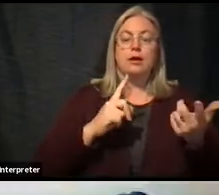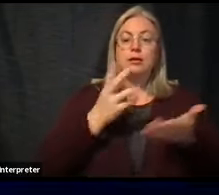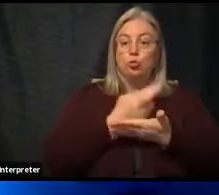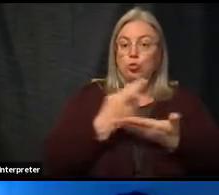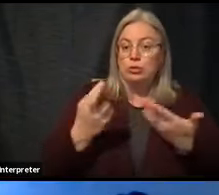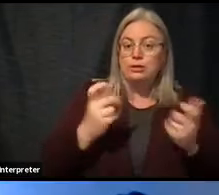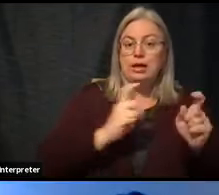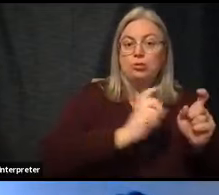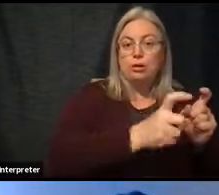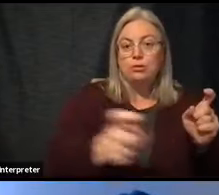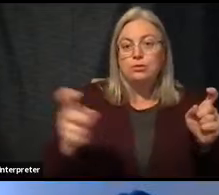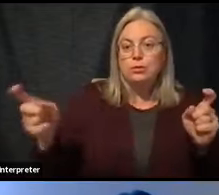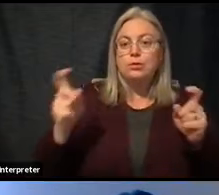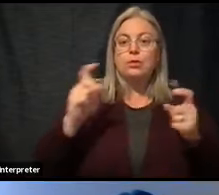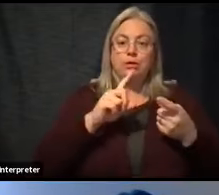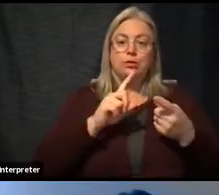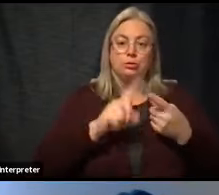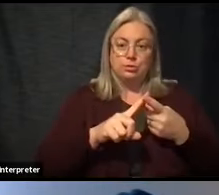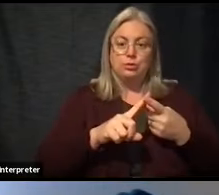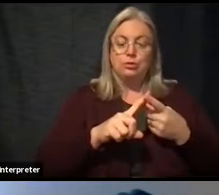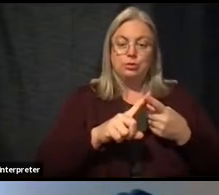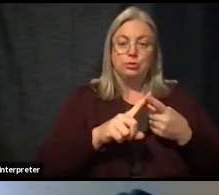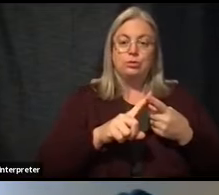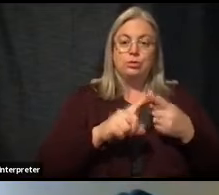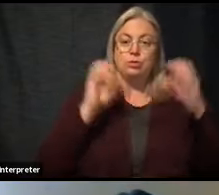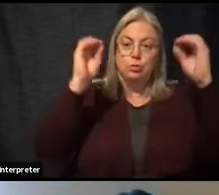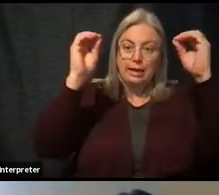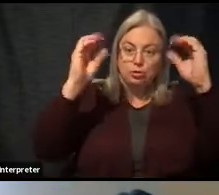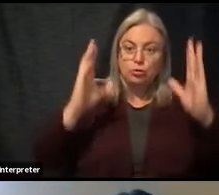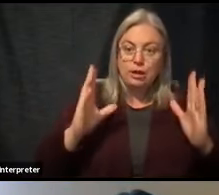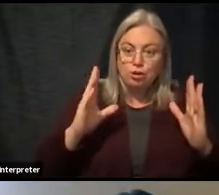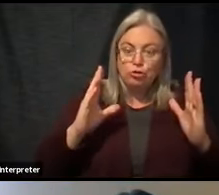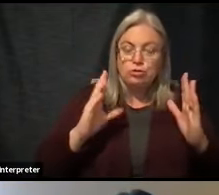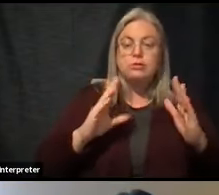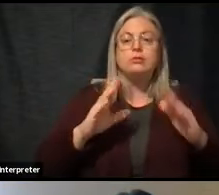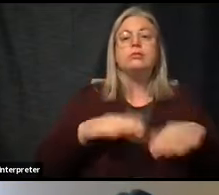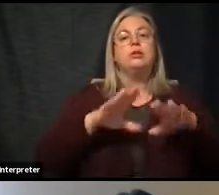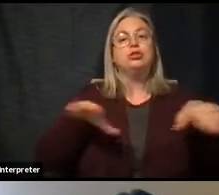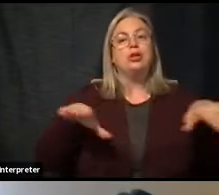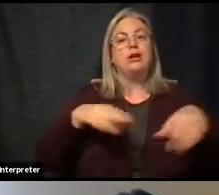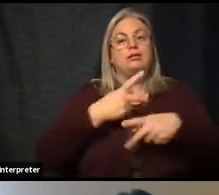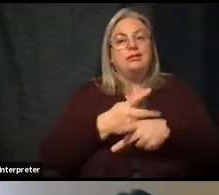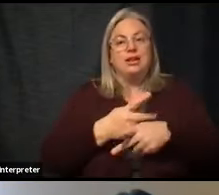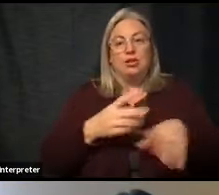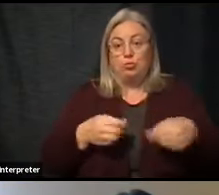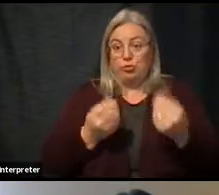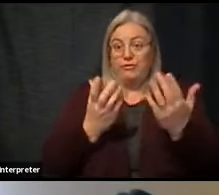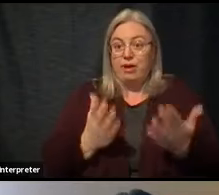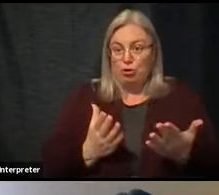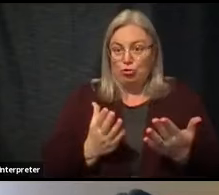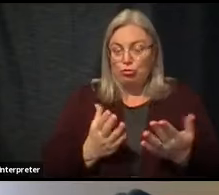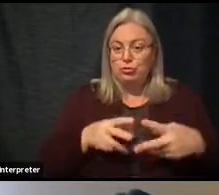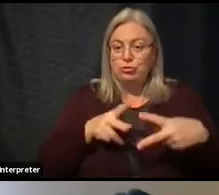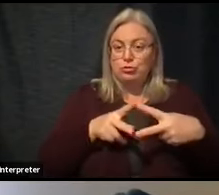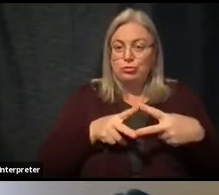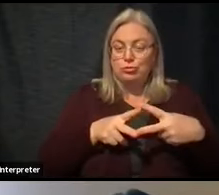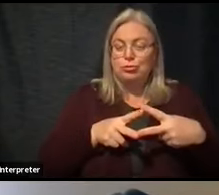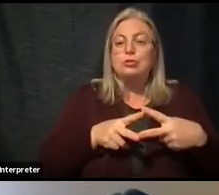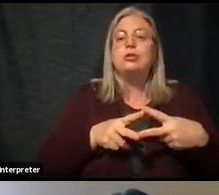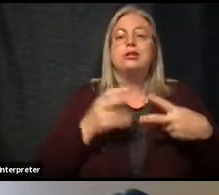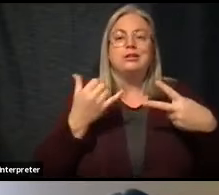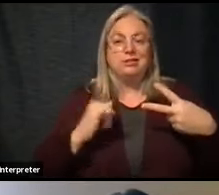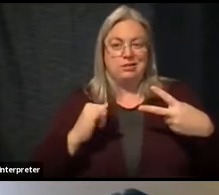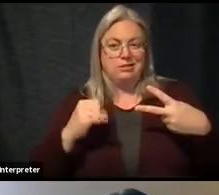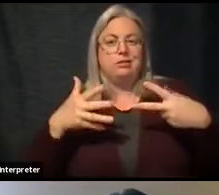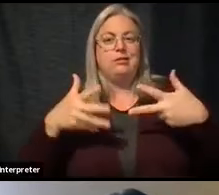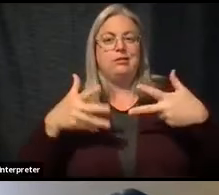now to, um, to, uh, educators and to child care providers, uh, our primary focus still remains